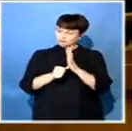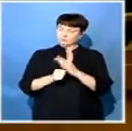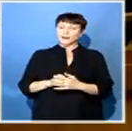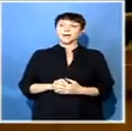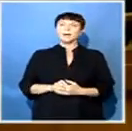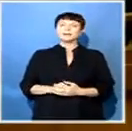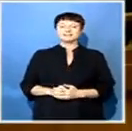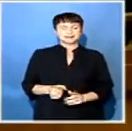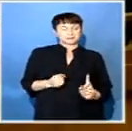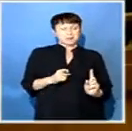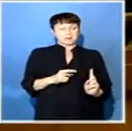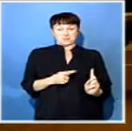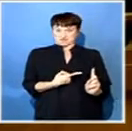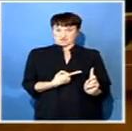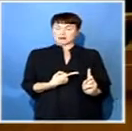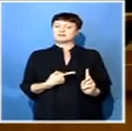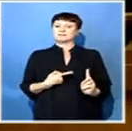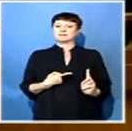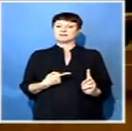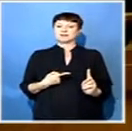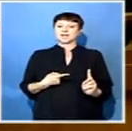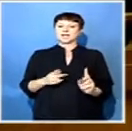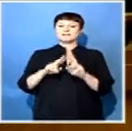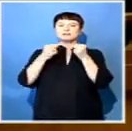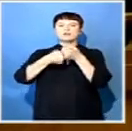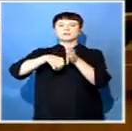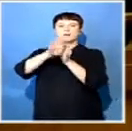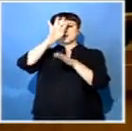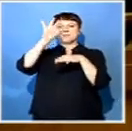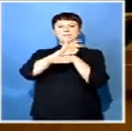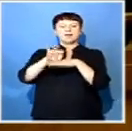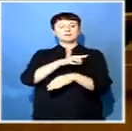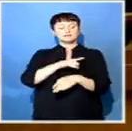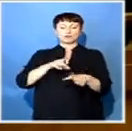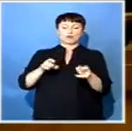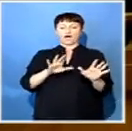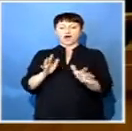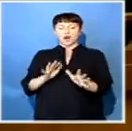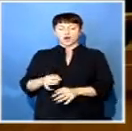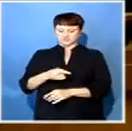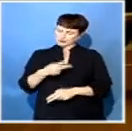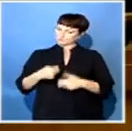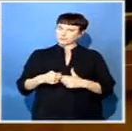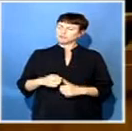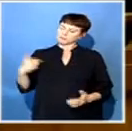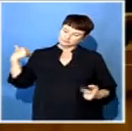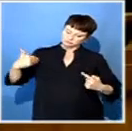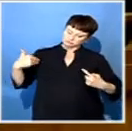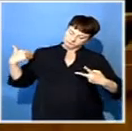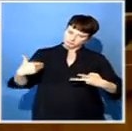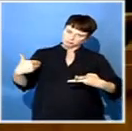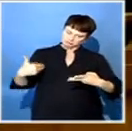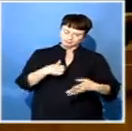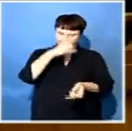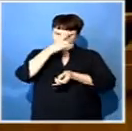its handling of the National Development Plan. I have repeatedly said that if the National